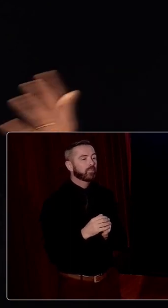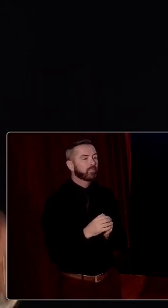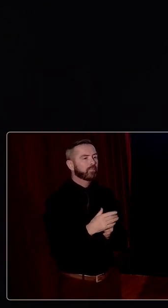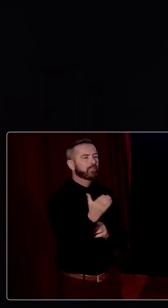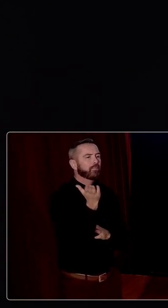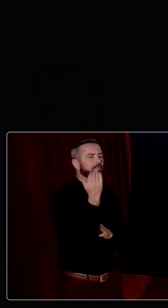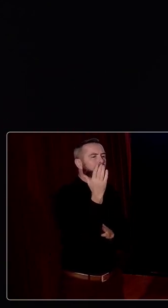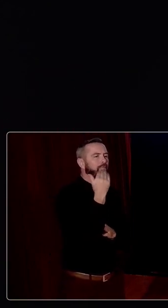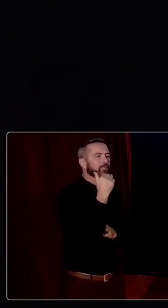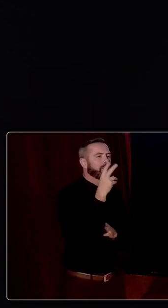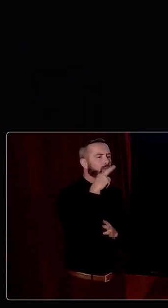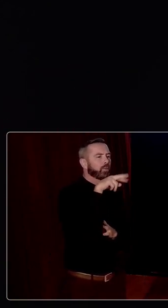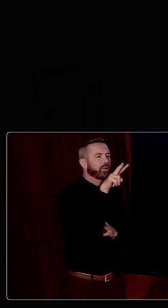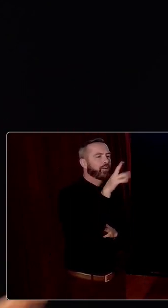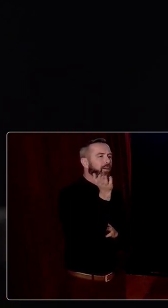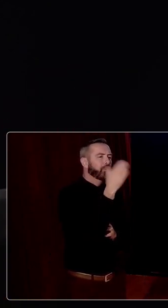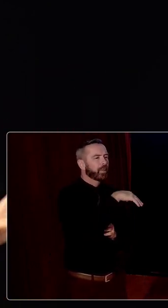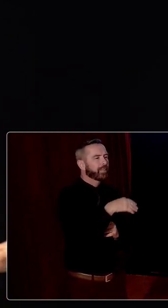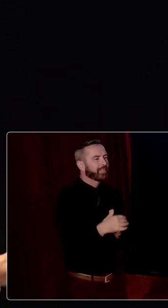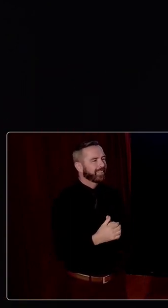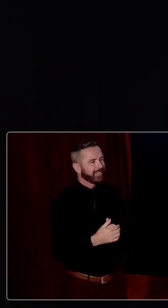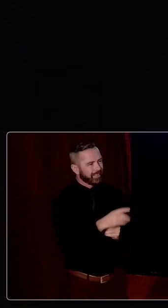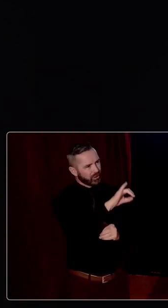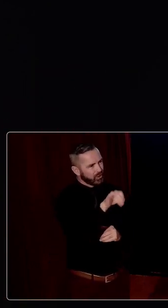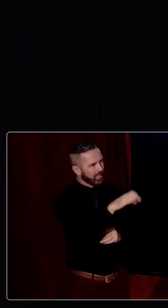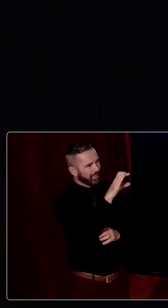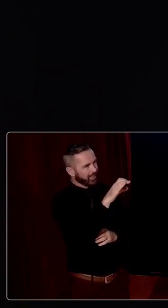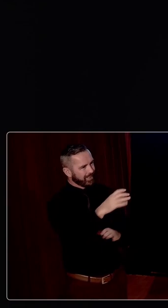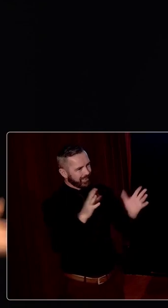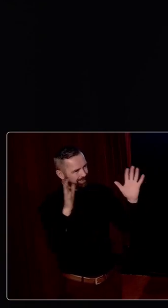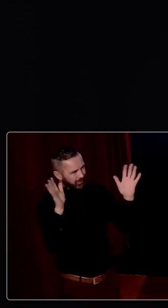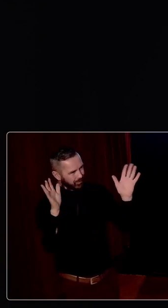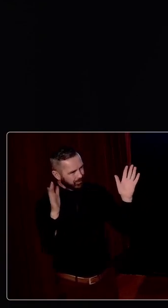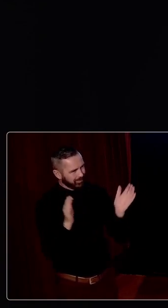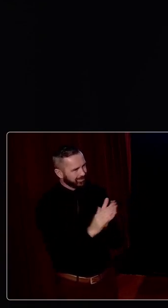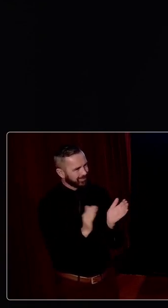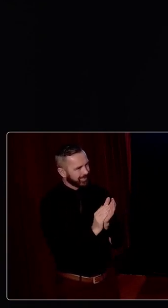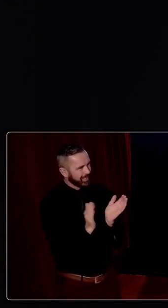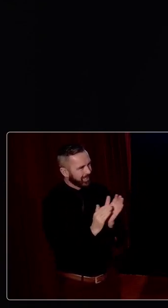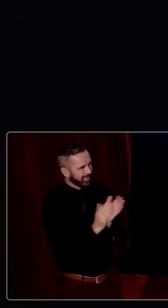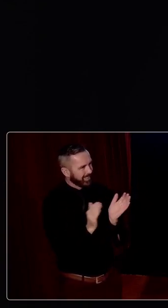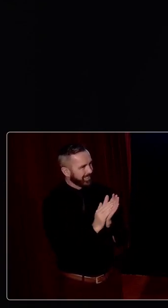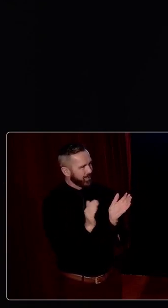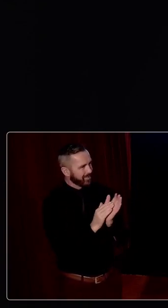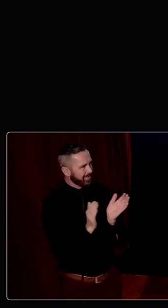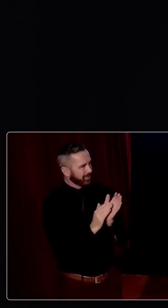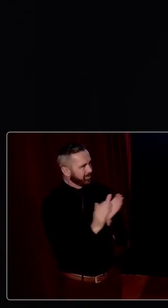Jenny, please come forward. So this is Jenny Costolo, who has really been mentioned so many times today.